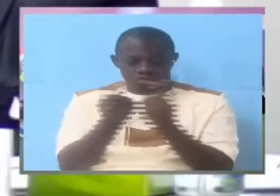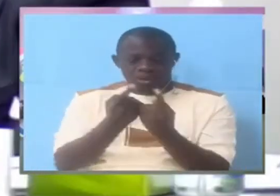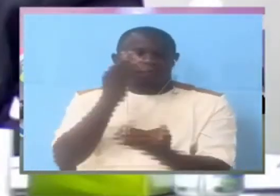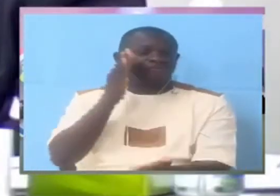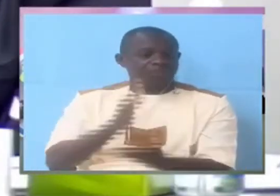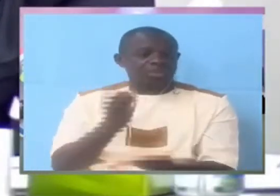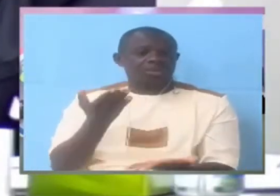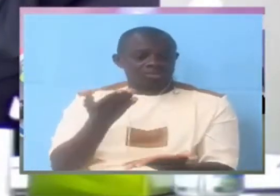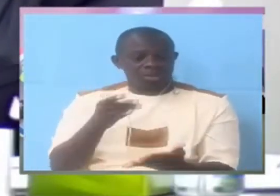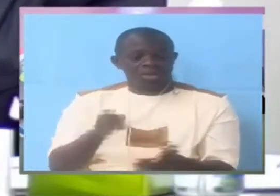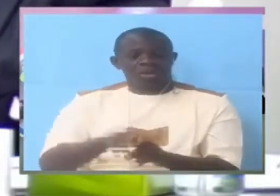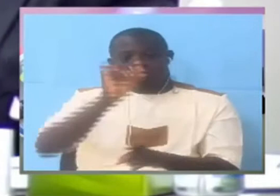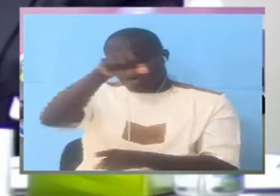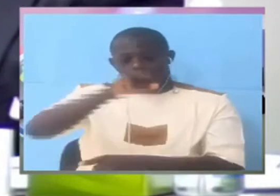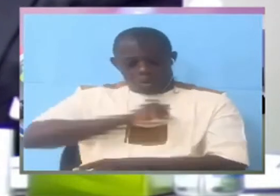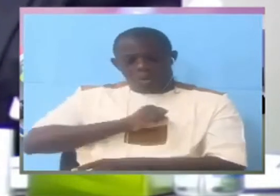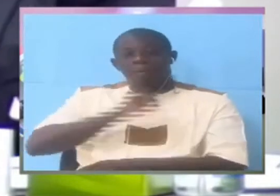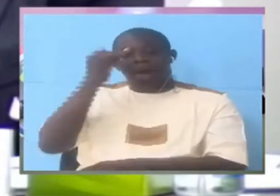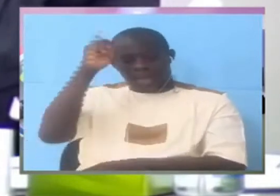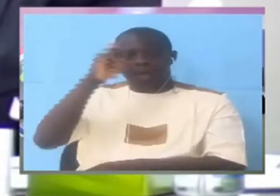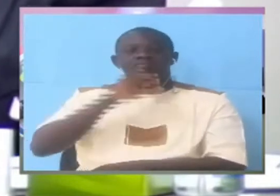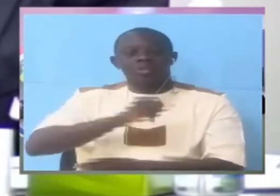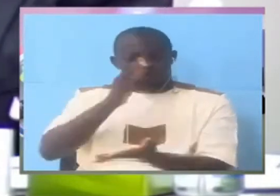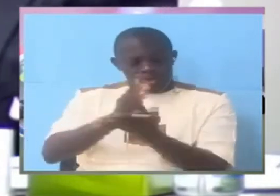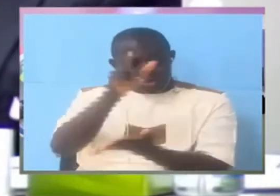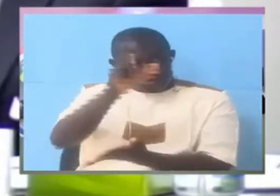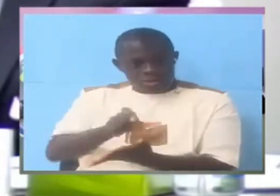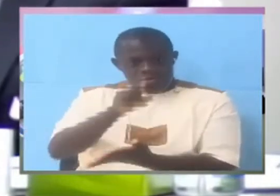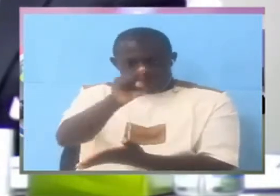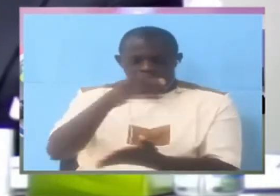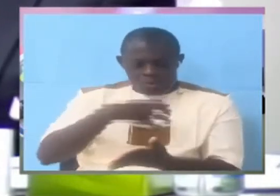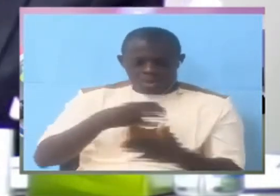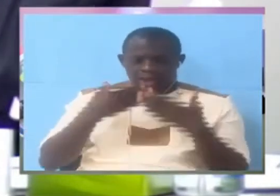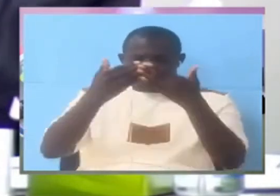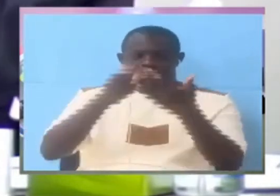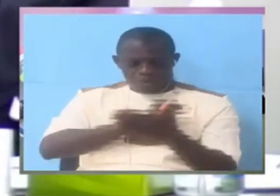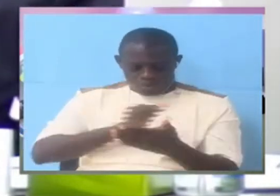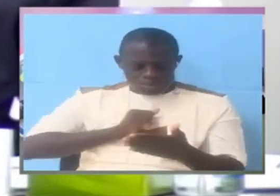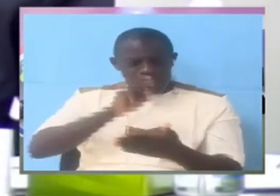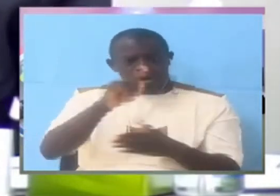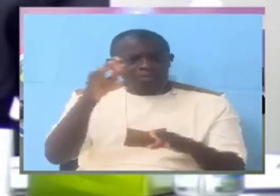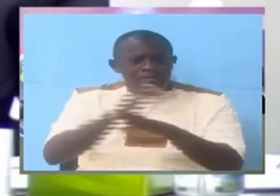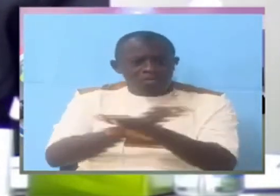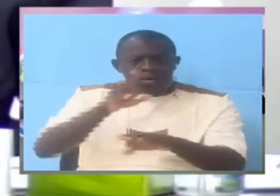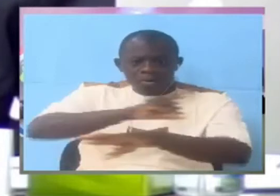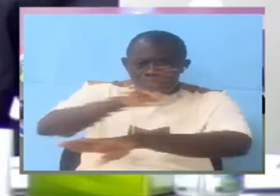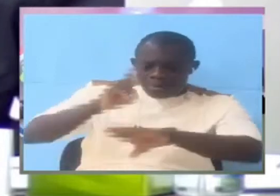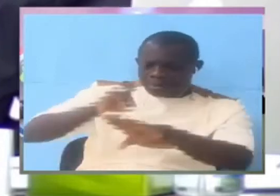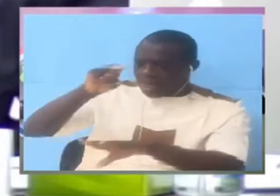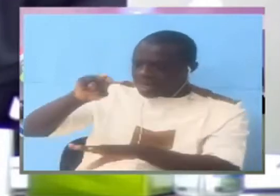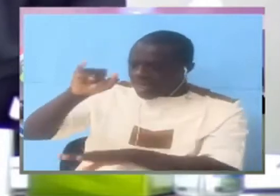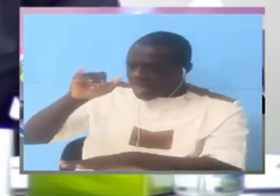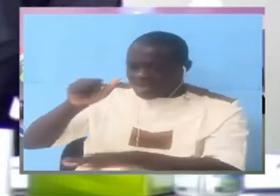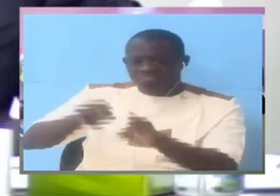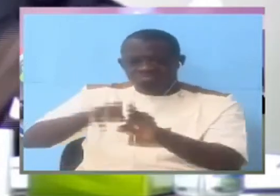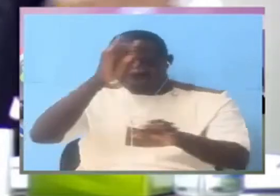opinion so Mr witness you want to tell us that you were at the NIA at this time you did not have a clue you did not